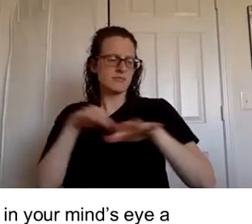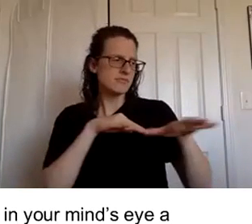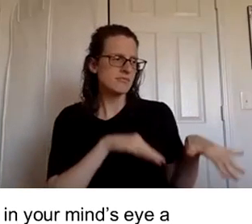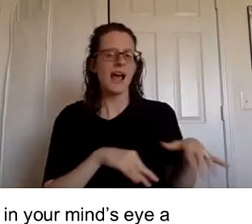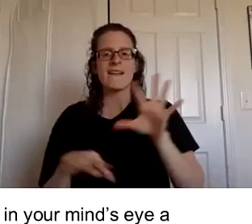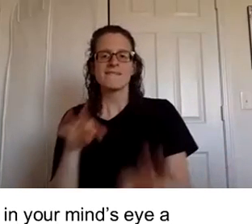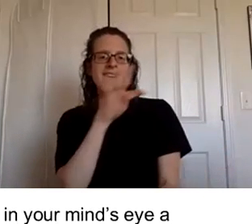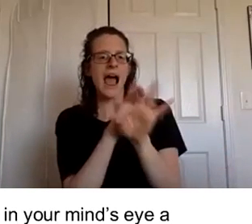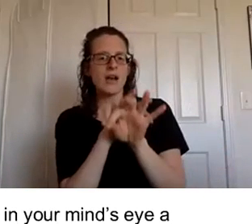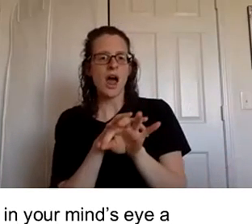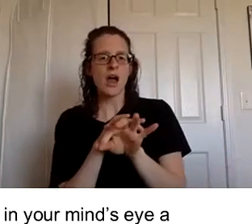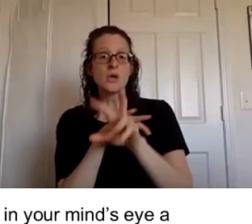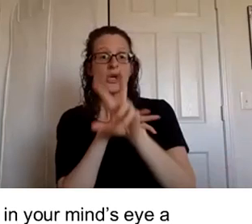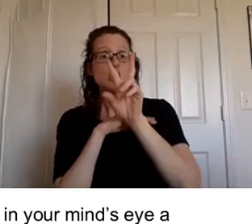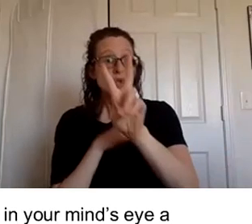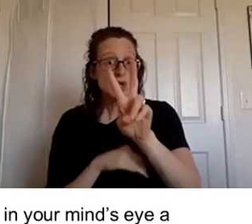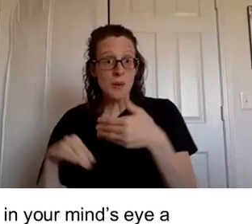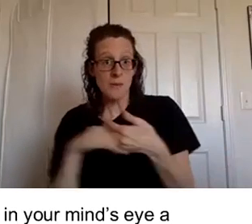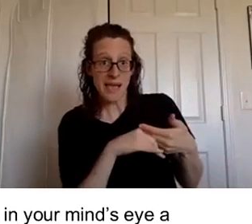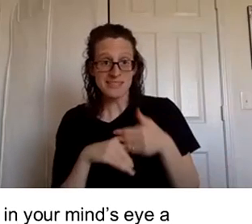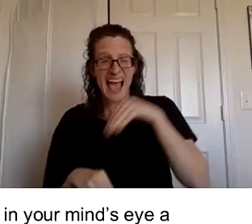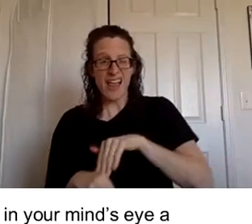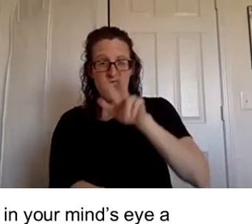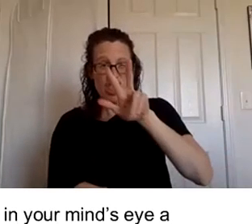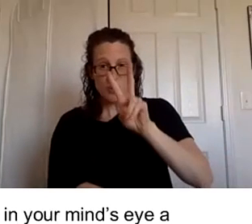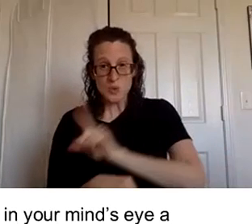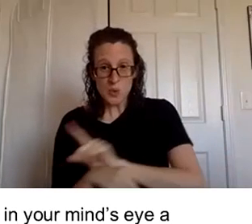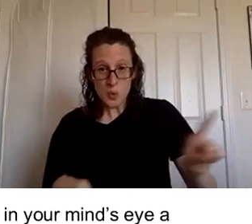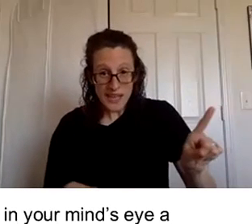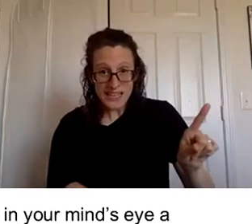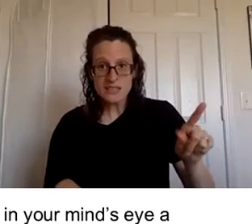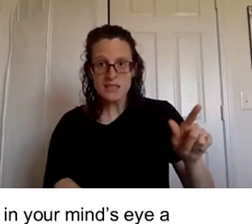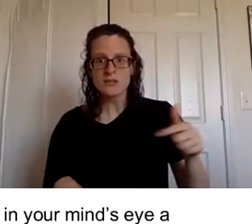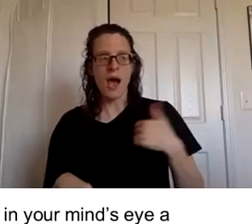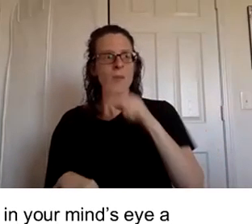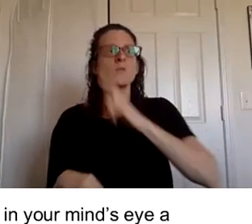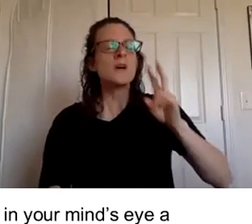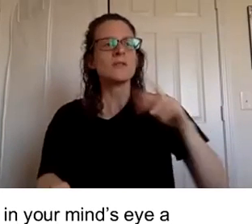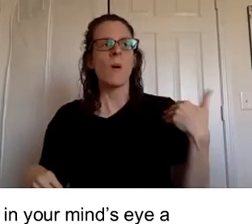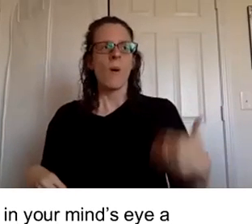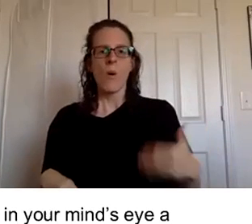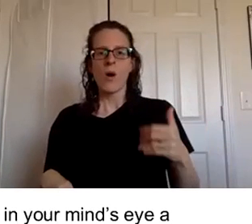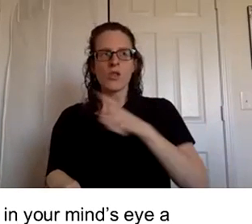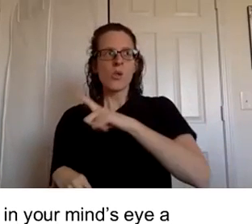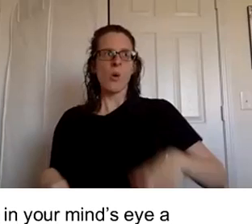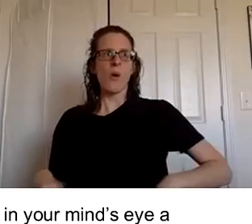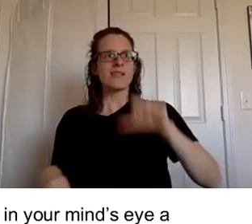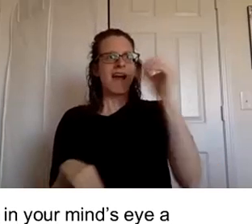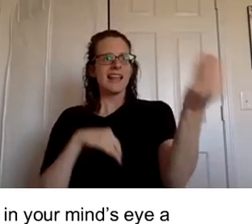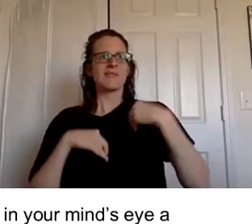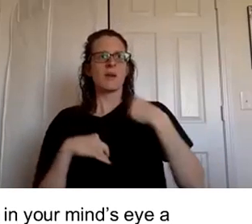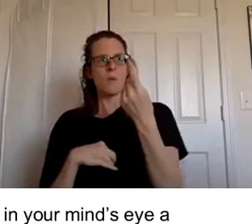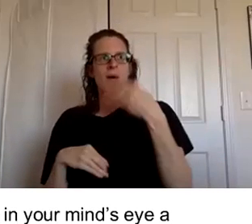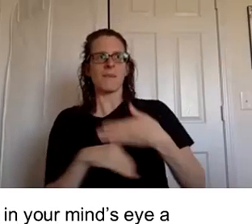found out we were having two so i felt we were having twins so i'm like okay the lord didn't just give me one baby